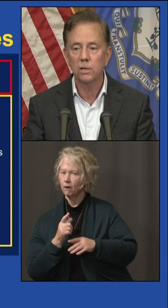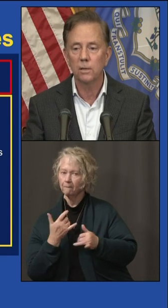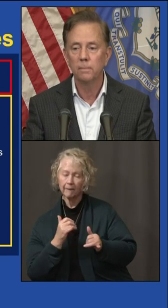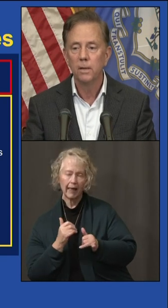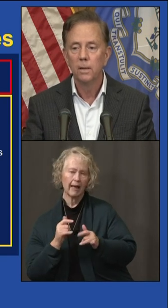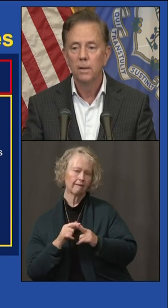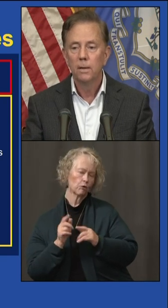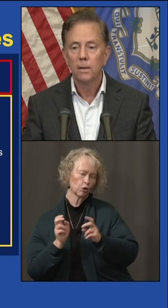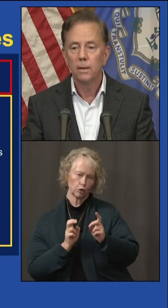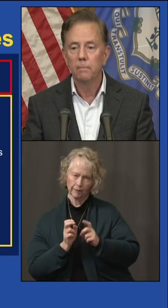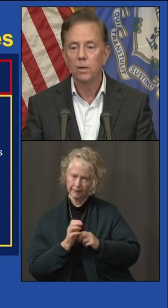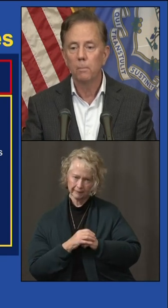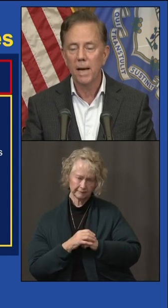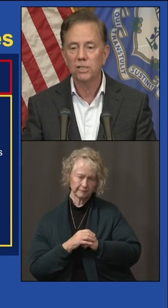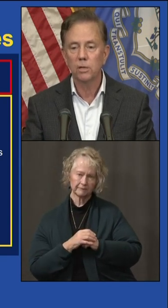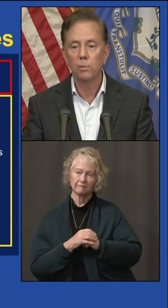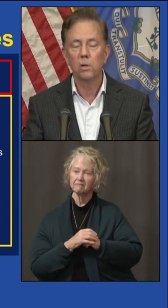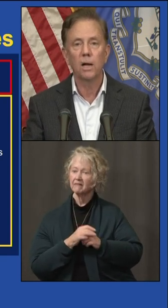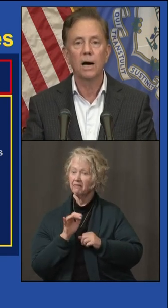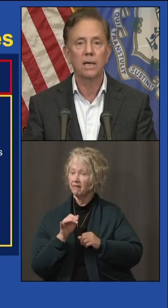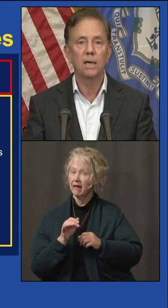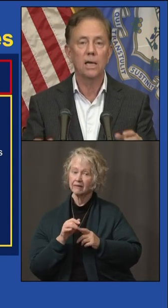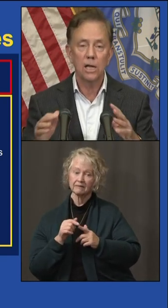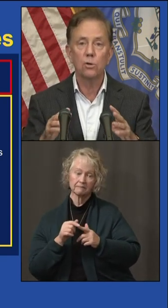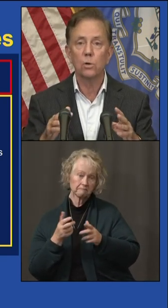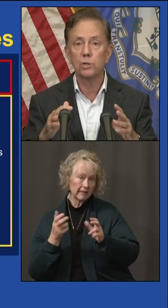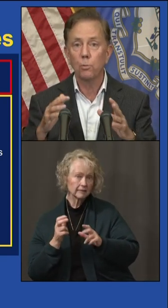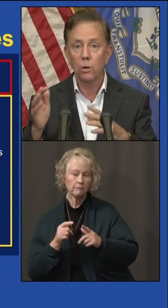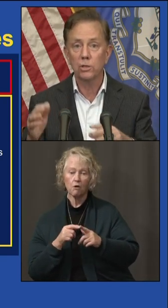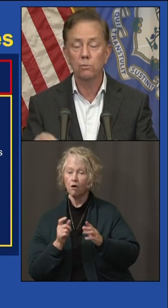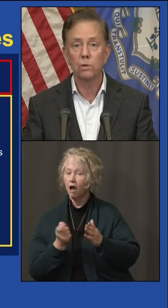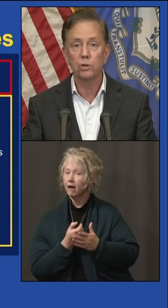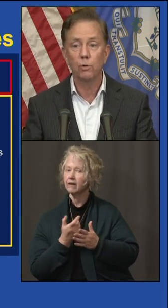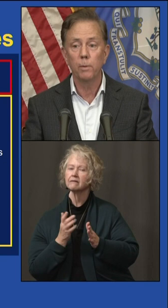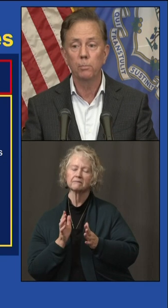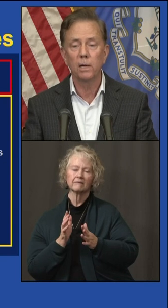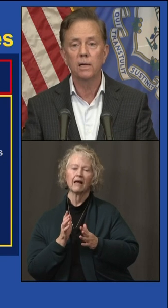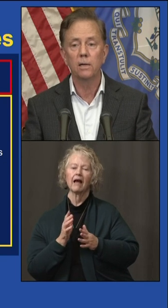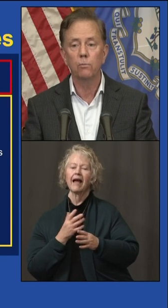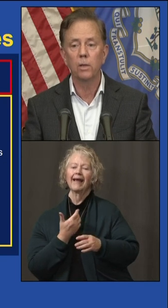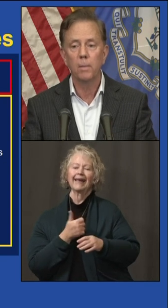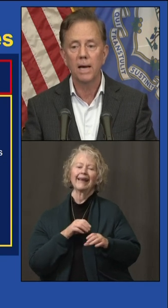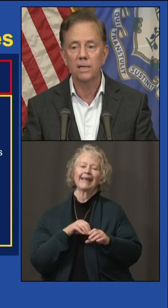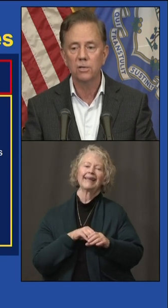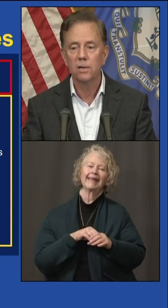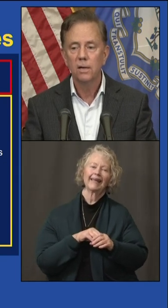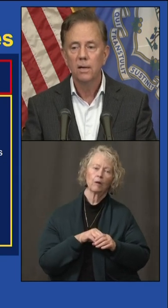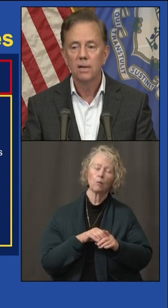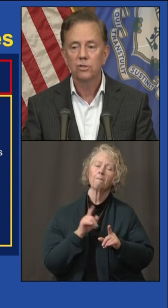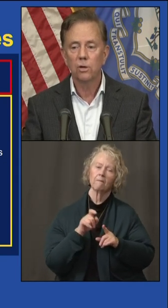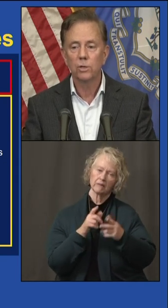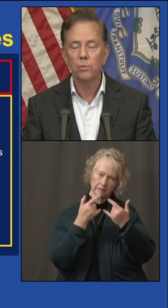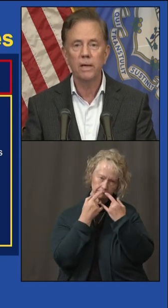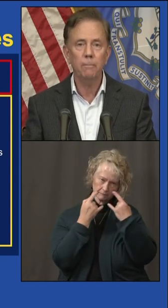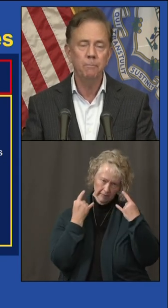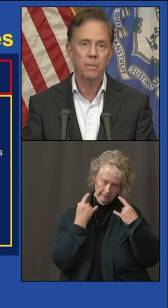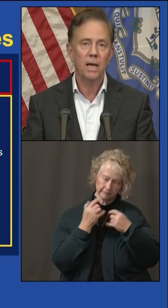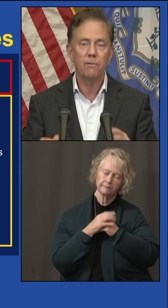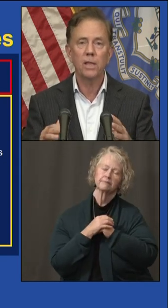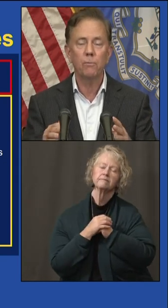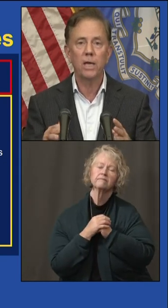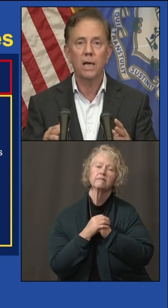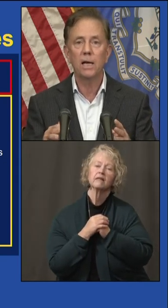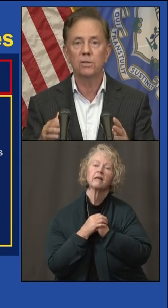includes, you know, basketball and hockey, indoor sports, which will be played with a mask. So we're doing